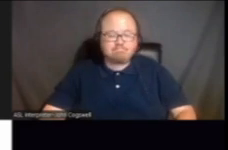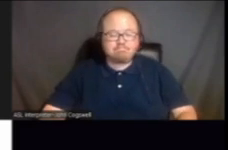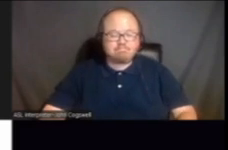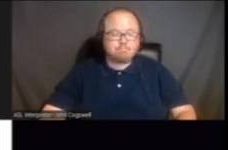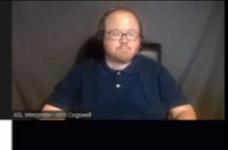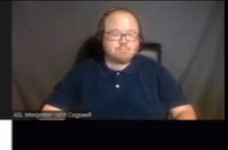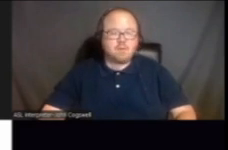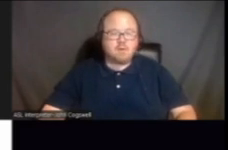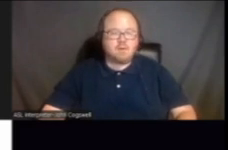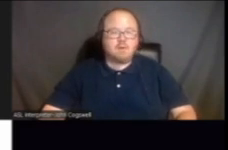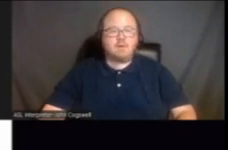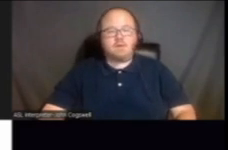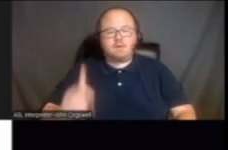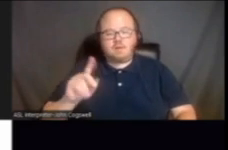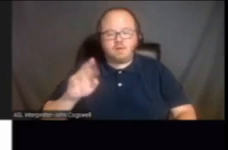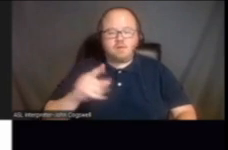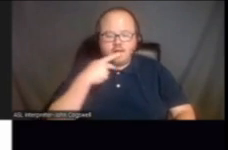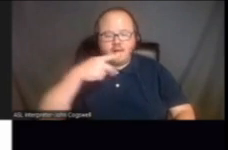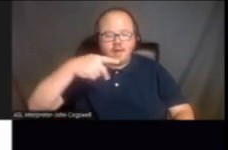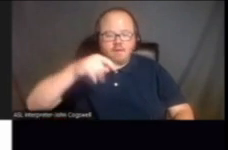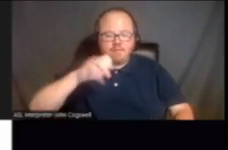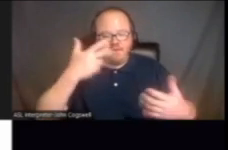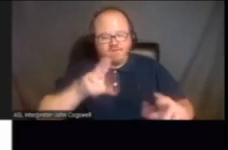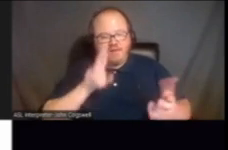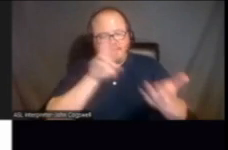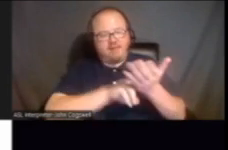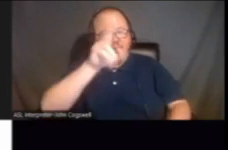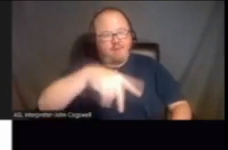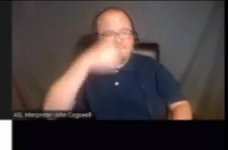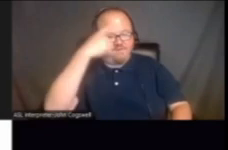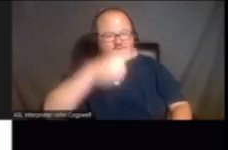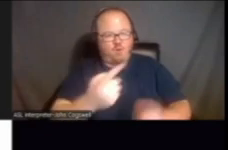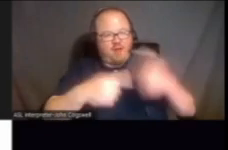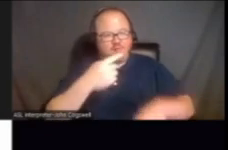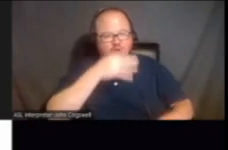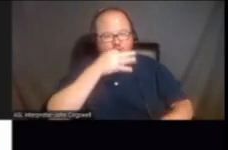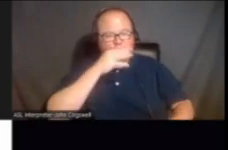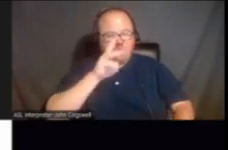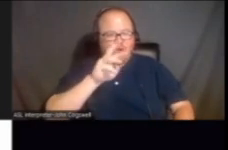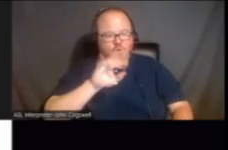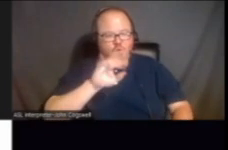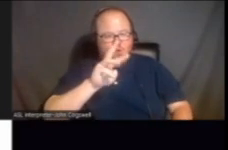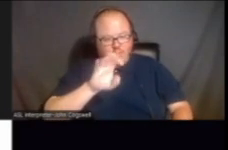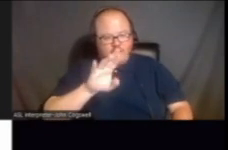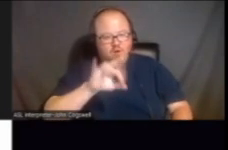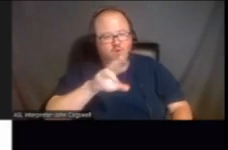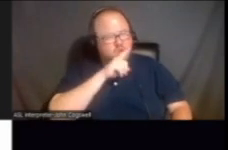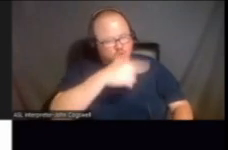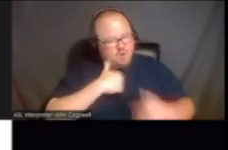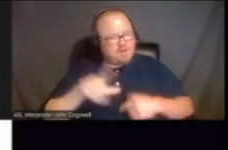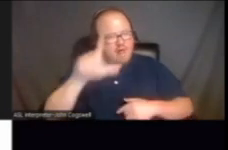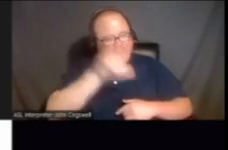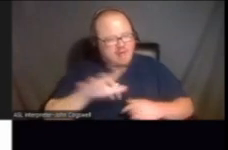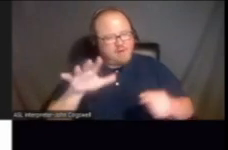Well, Peter already signed up for the upcoming webinar. All right. So you've got like a whole library of